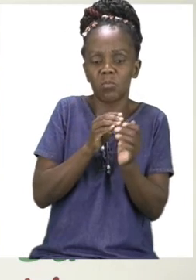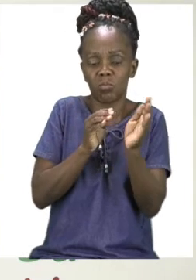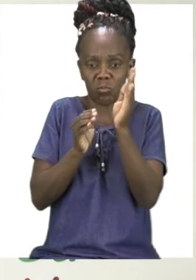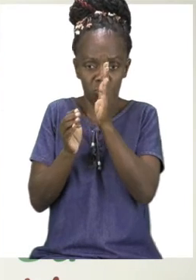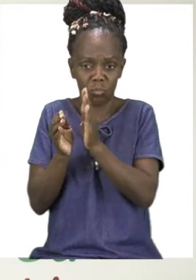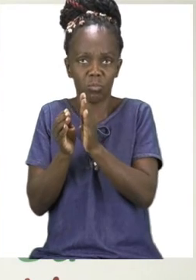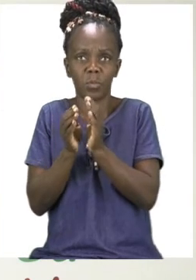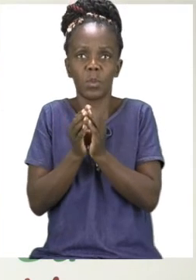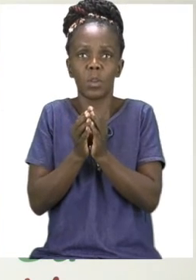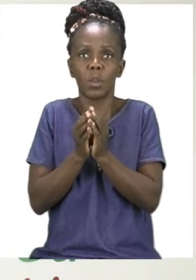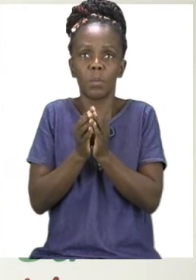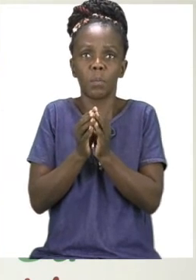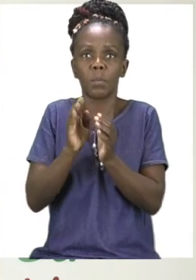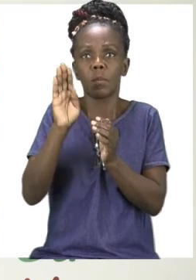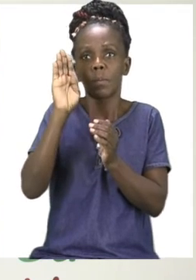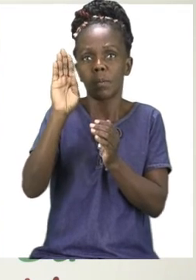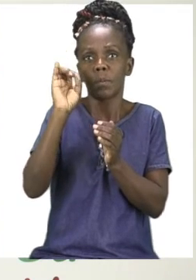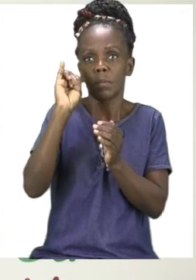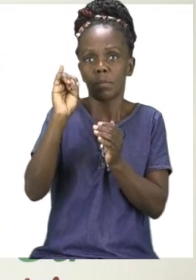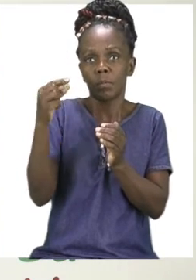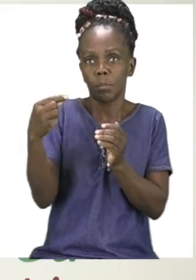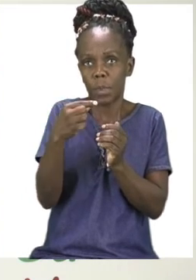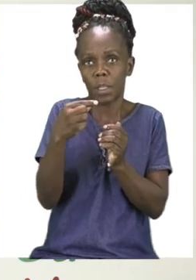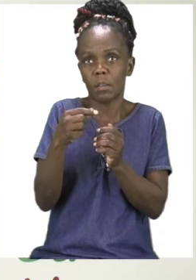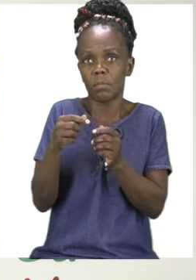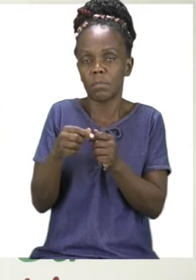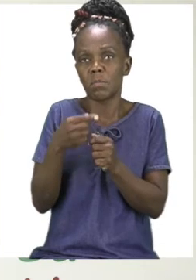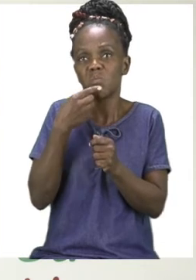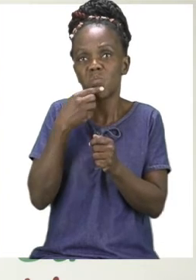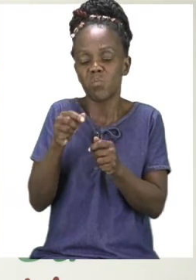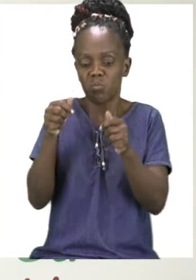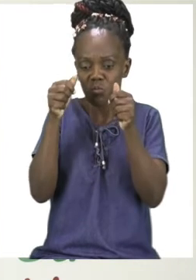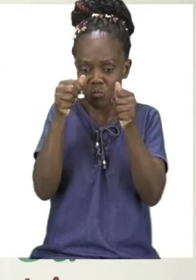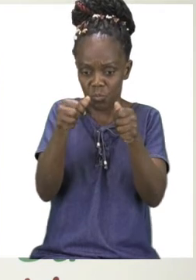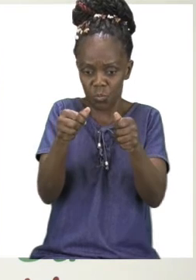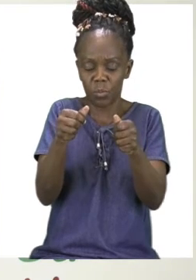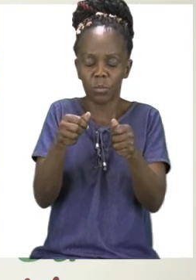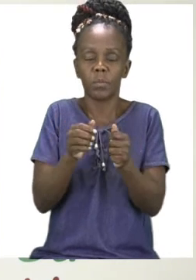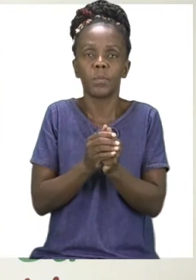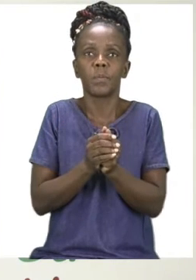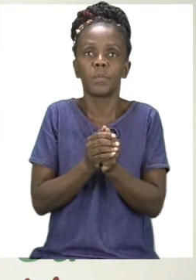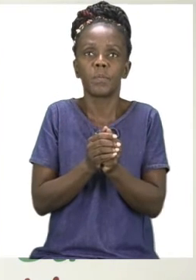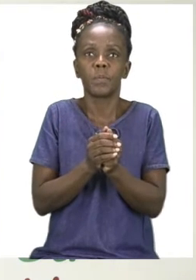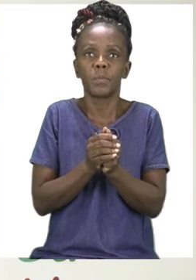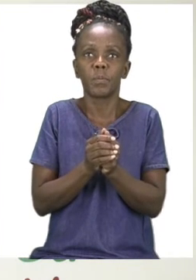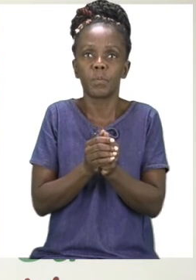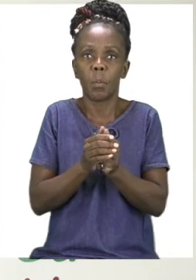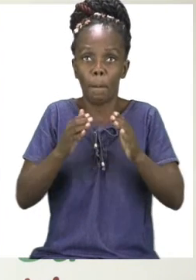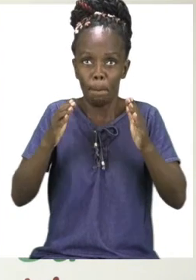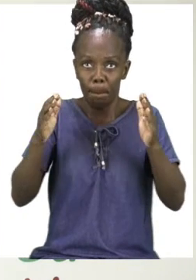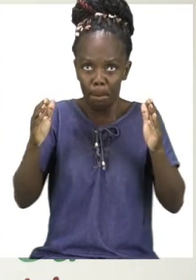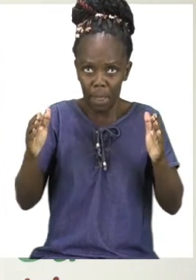big. So let us take our man and we are going to stick him on the side of big.